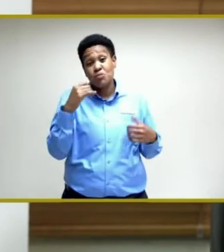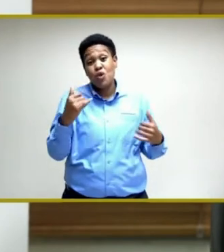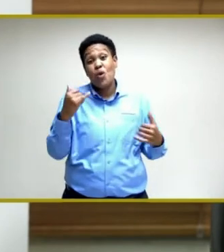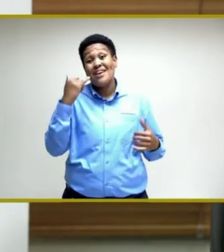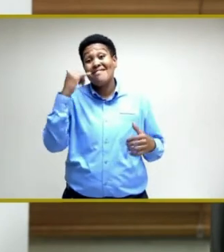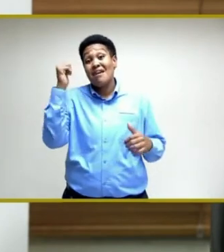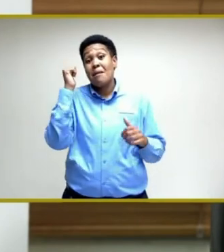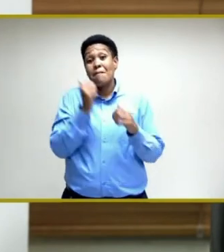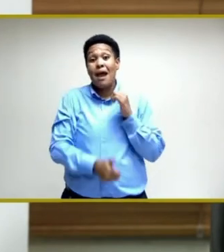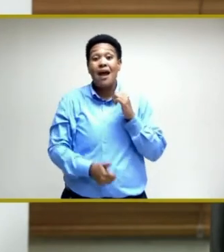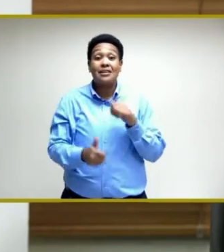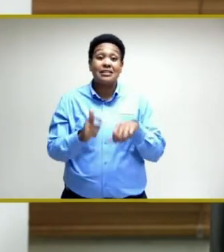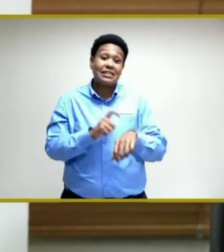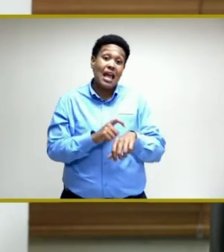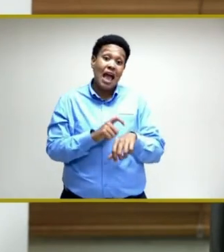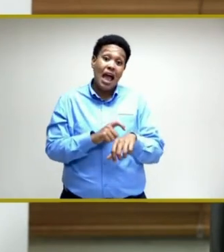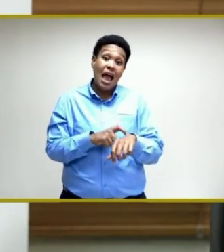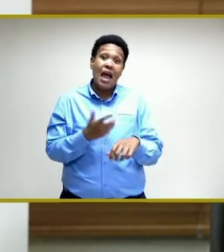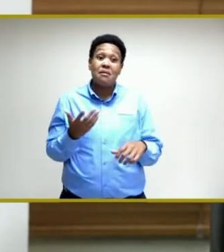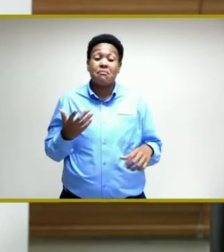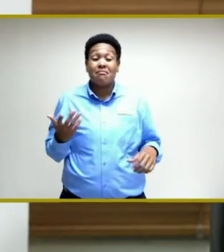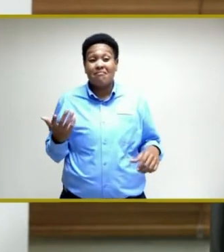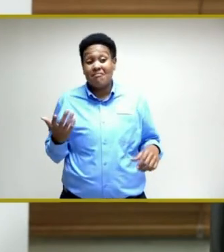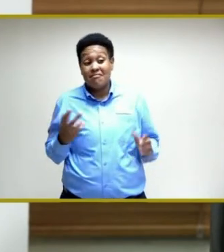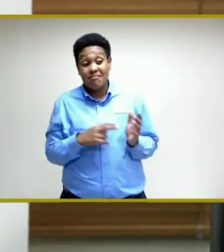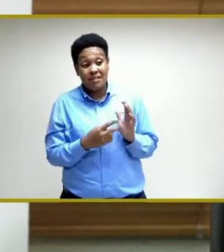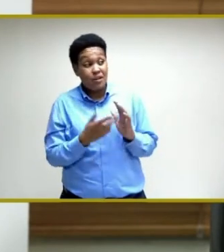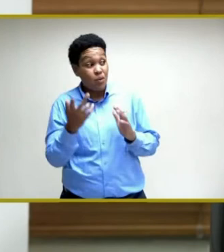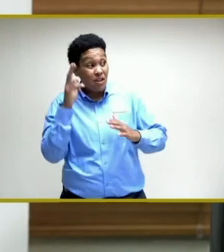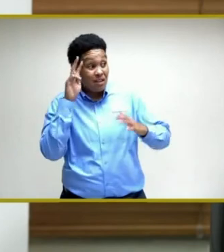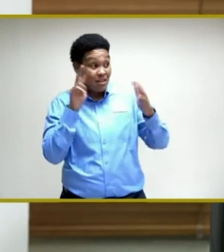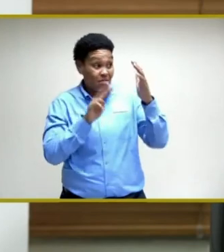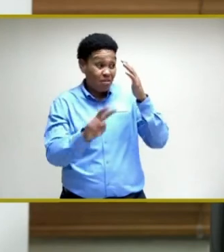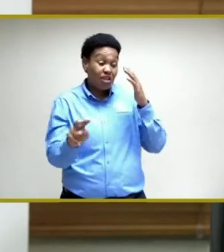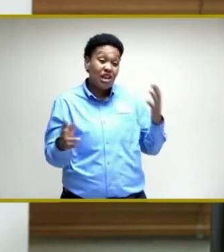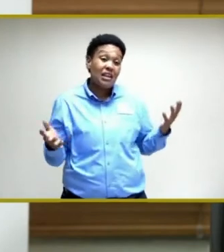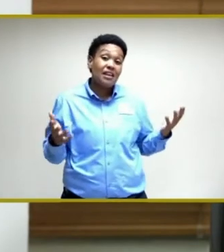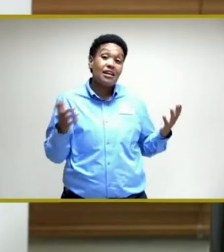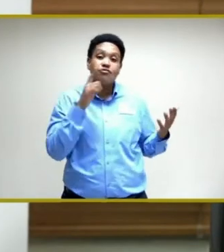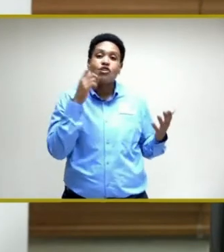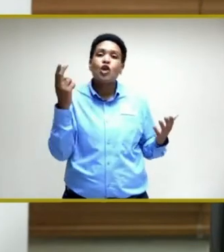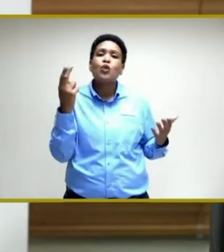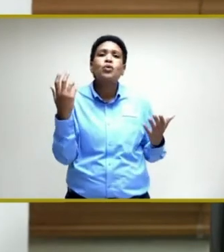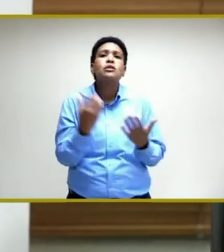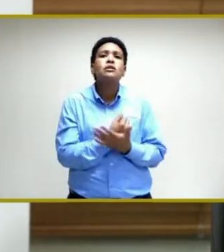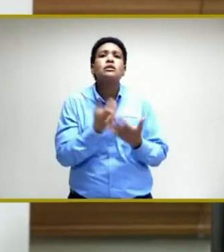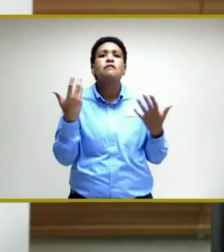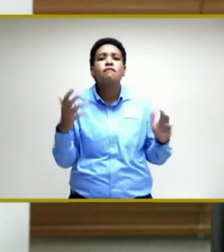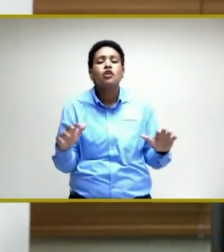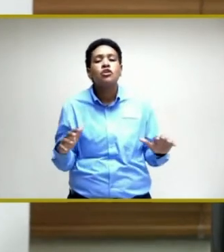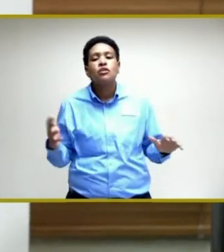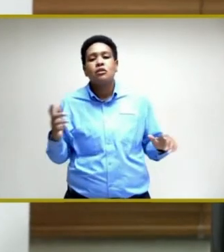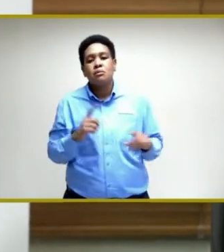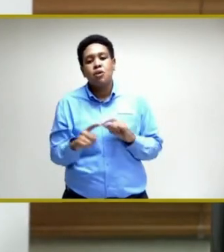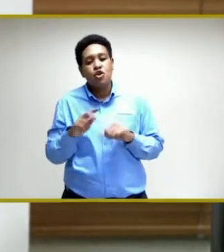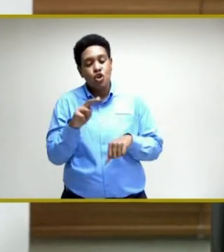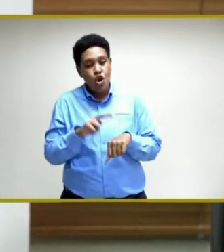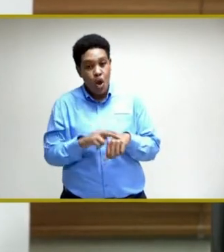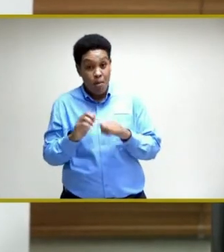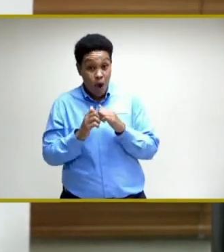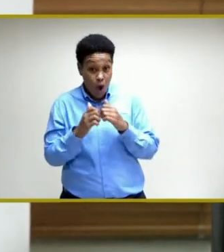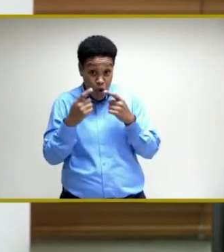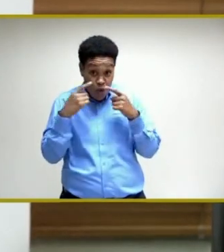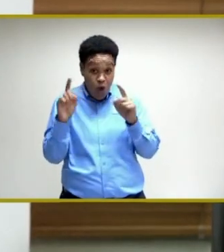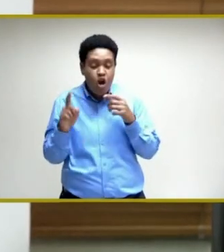it was past the period of time and therefore what they projected had been used up and so on. But normally how it